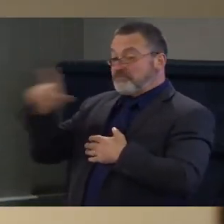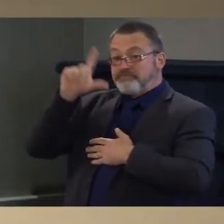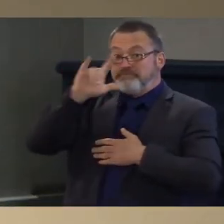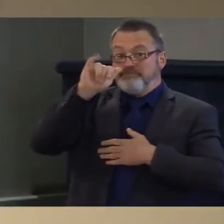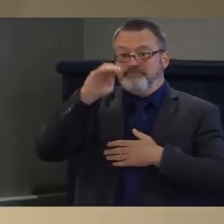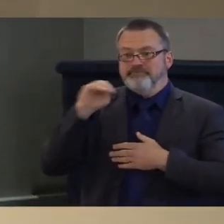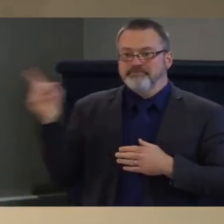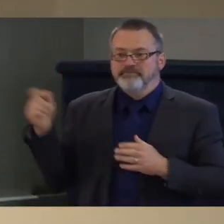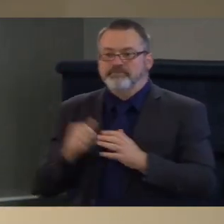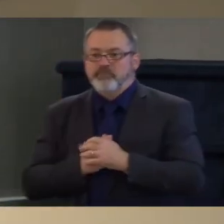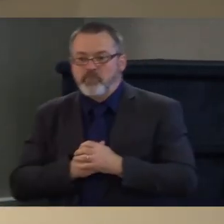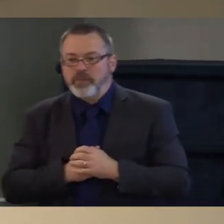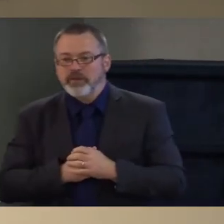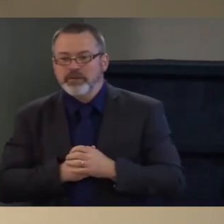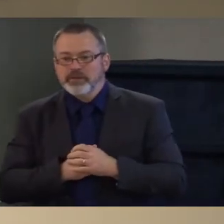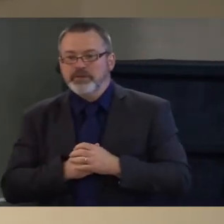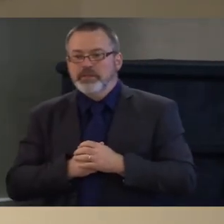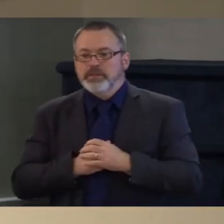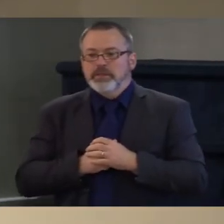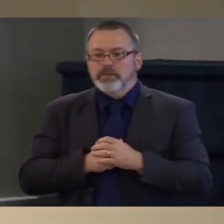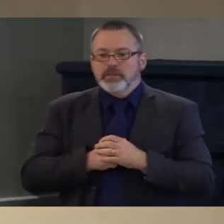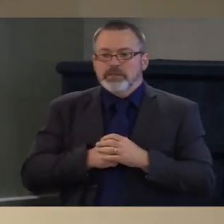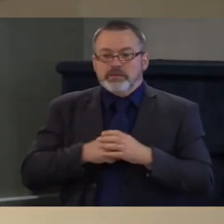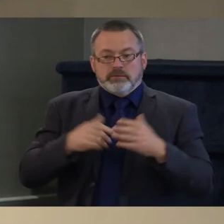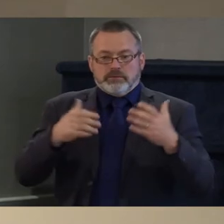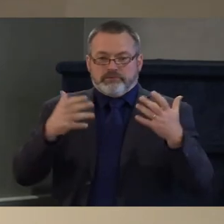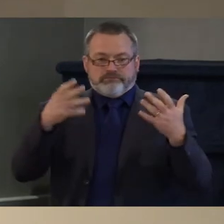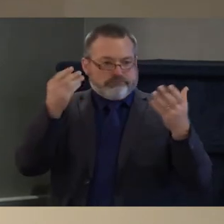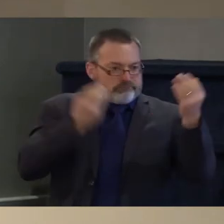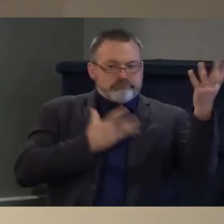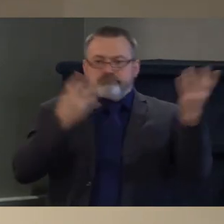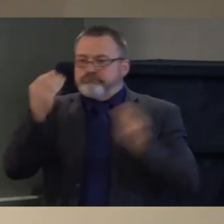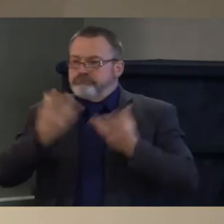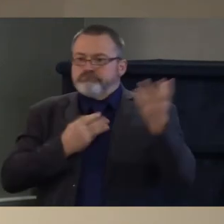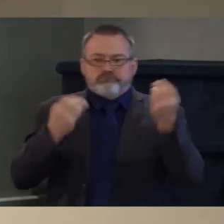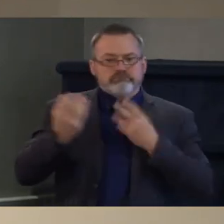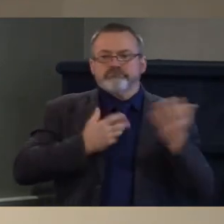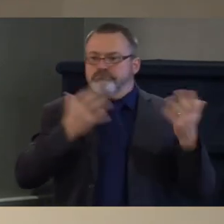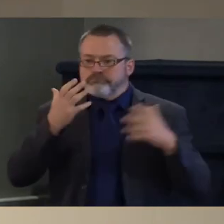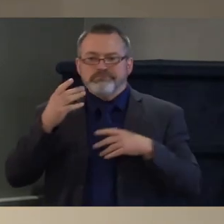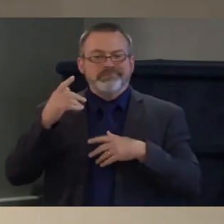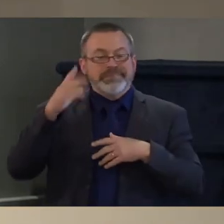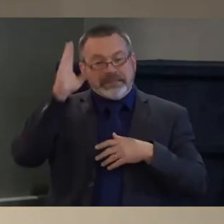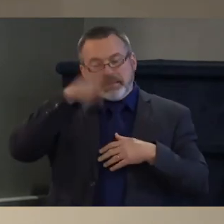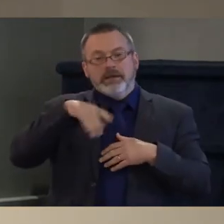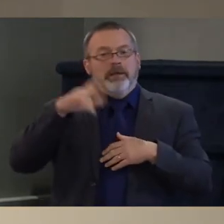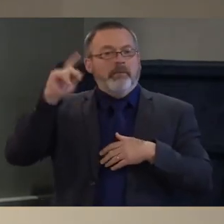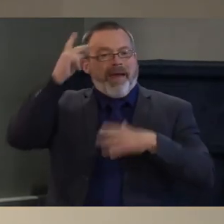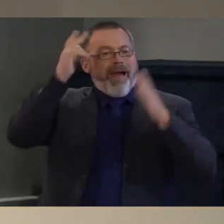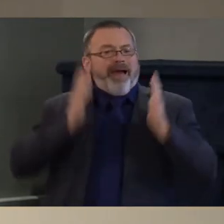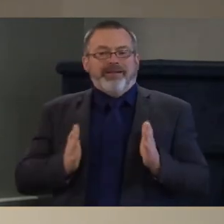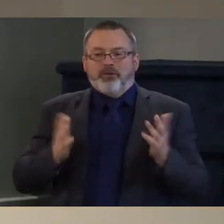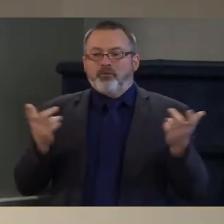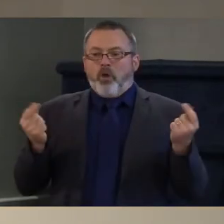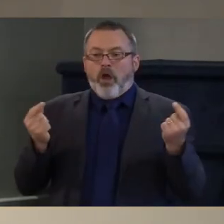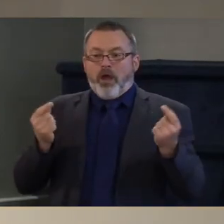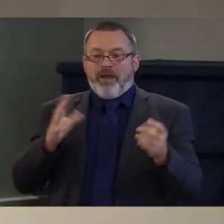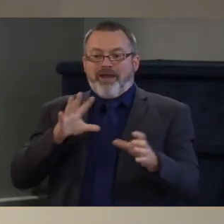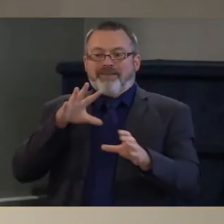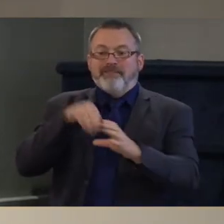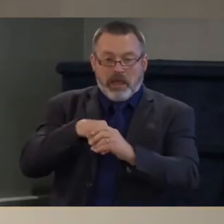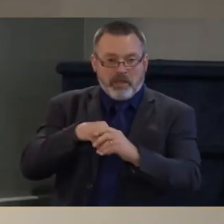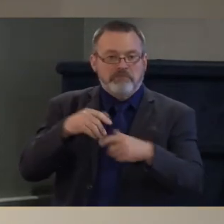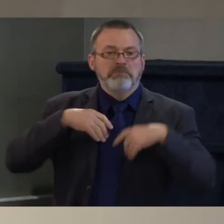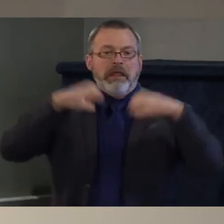so if i could summarize what i hear often from every politician from the dawn of time is i want to give you a seat at the table and i'm going to listen really well